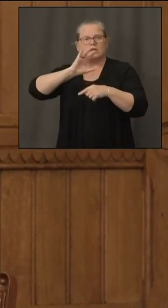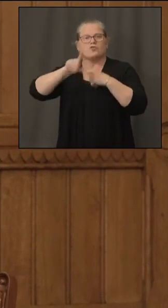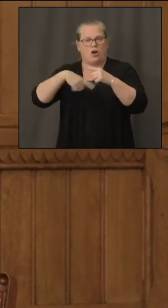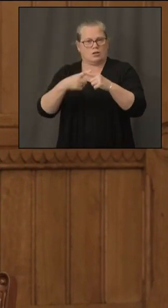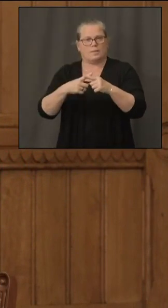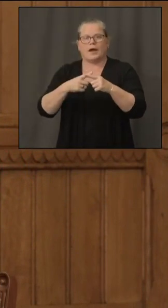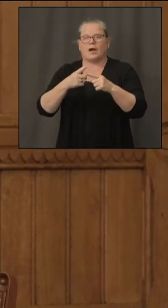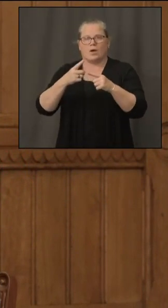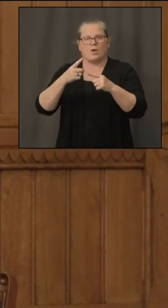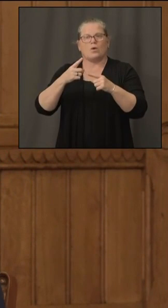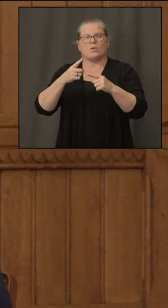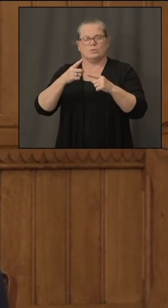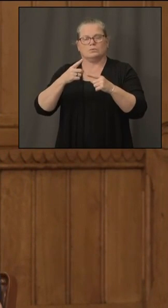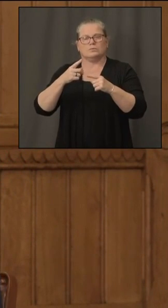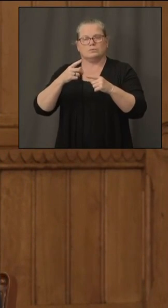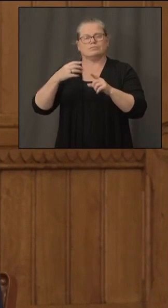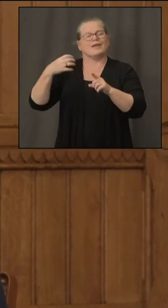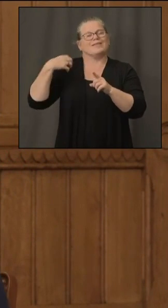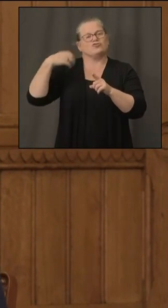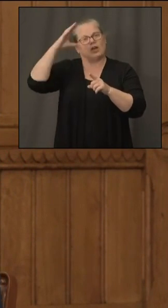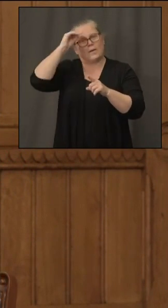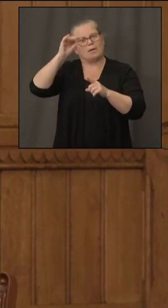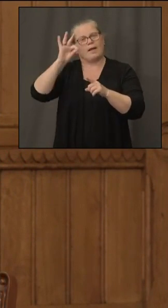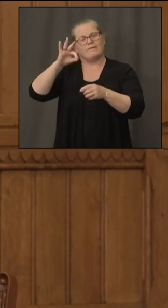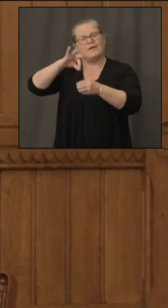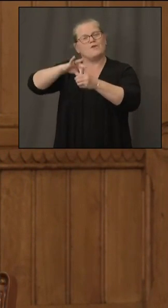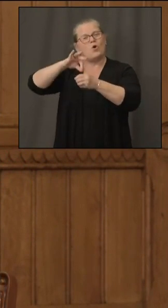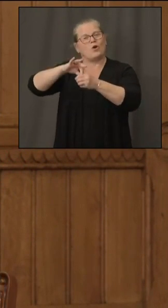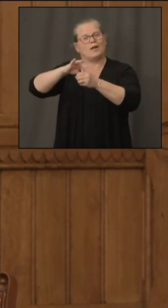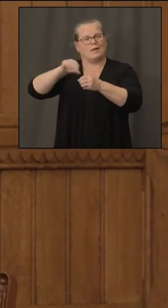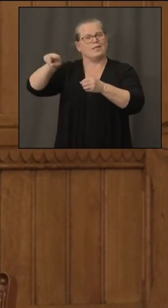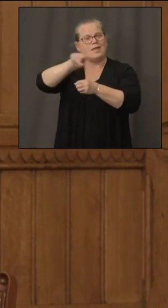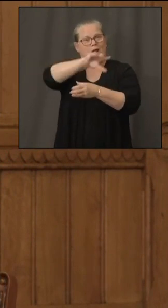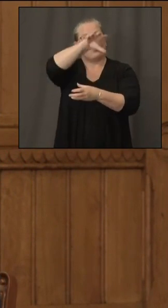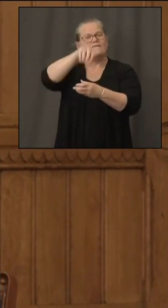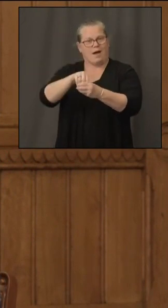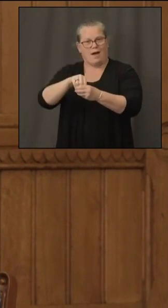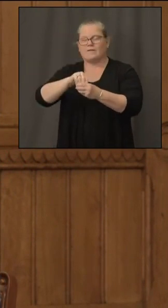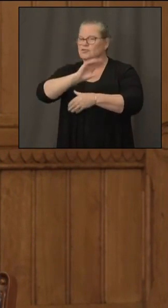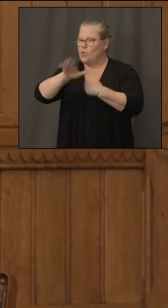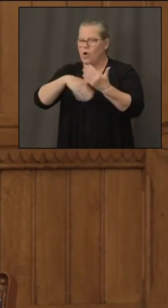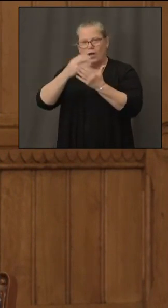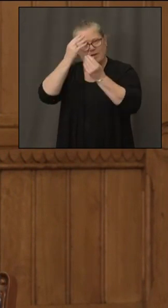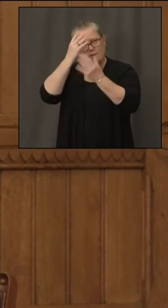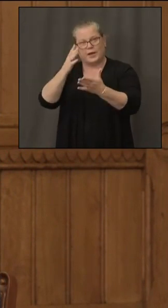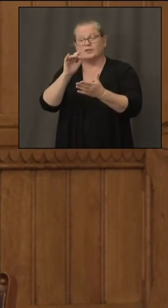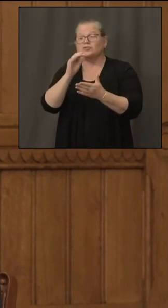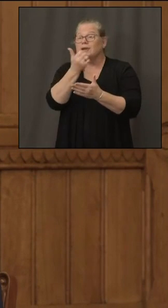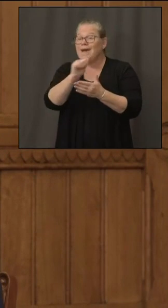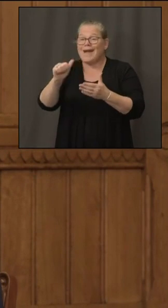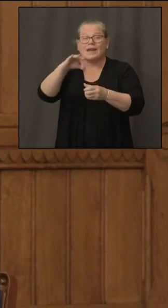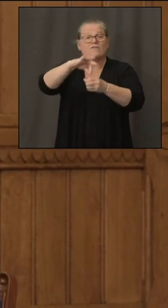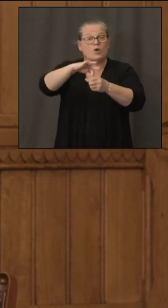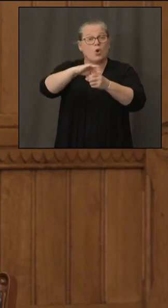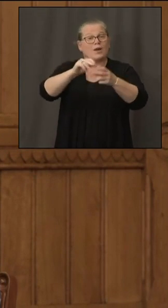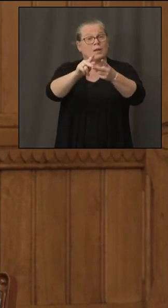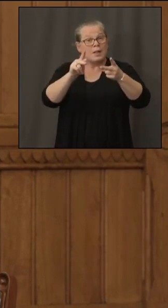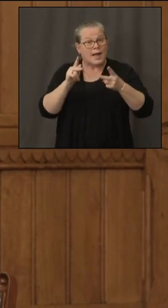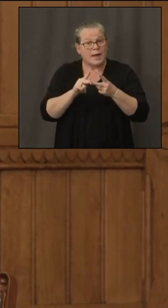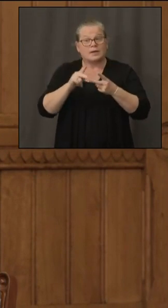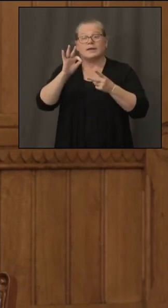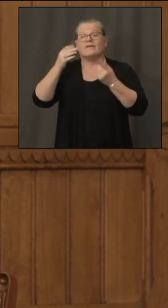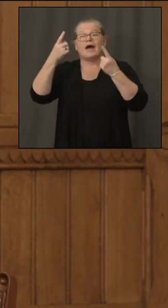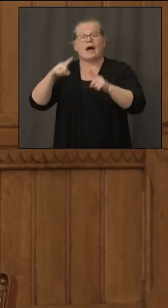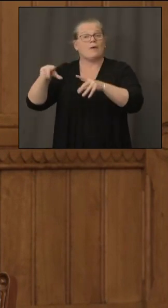participated in that call so we all the information has provided to the extent that there are any polling locations that have been impacted um by